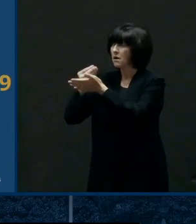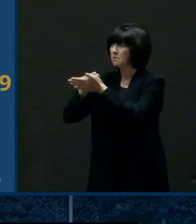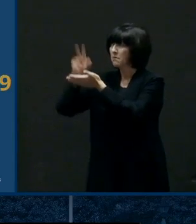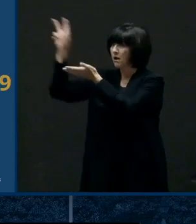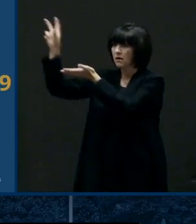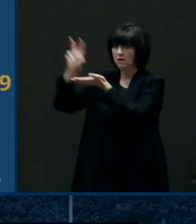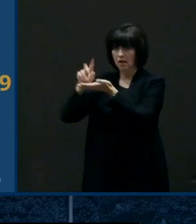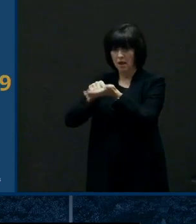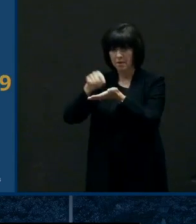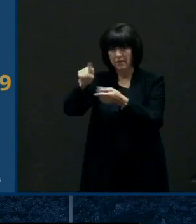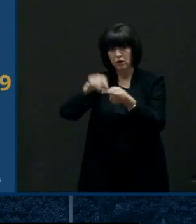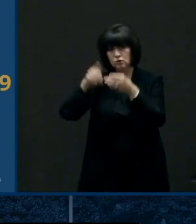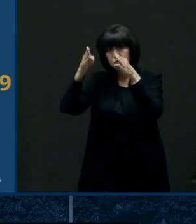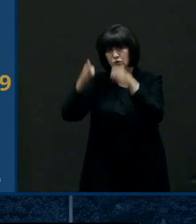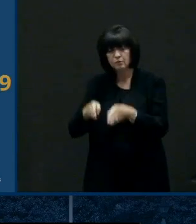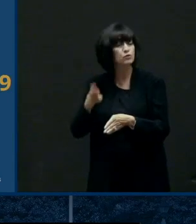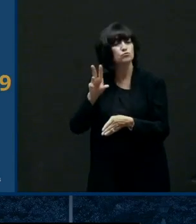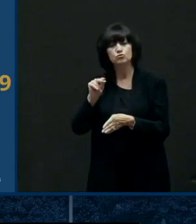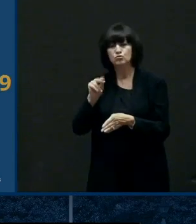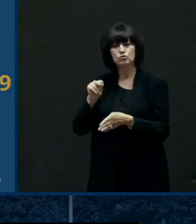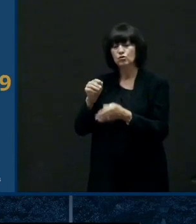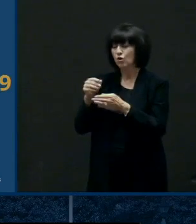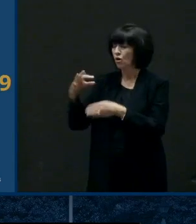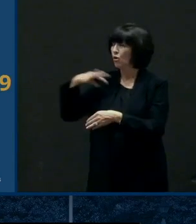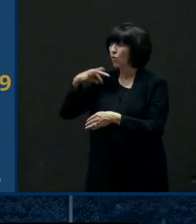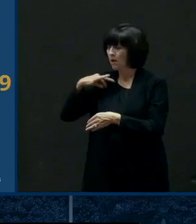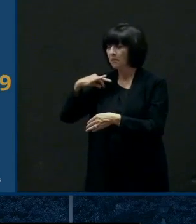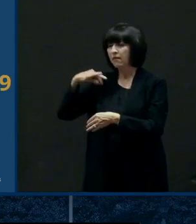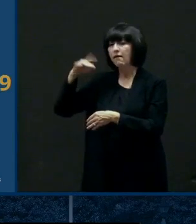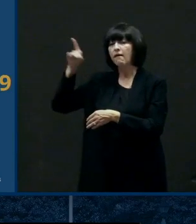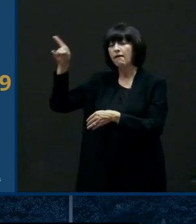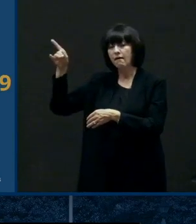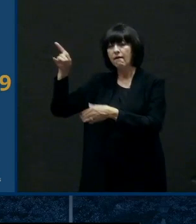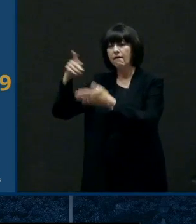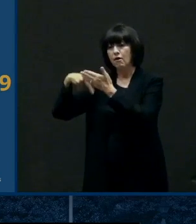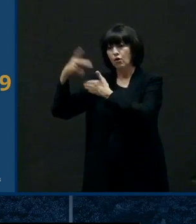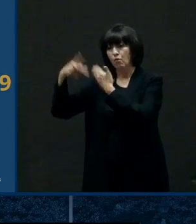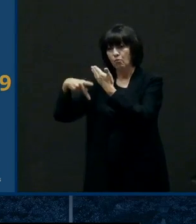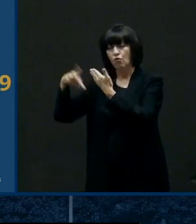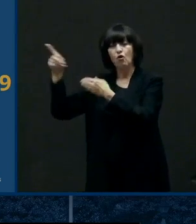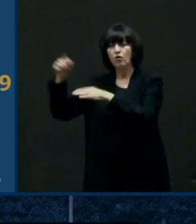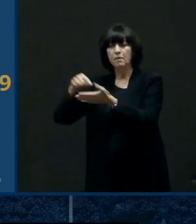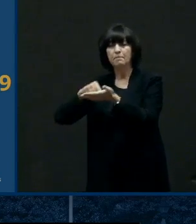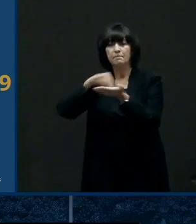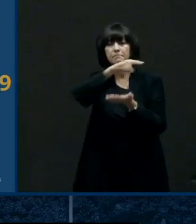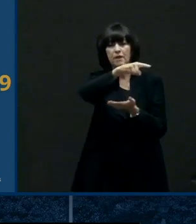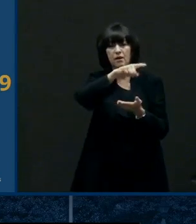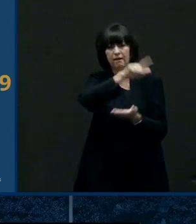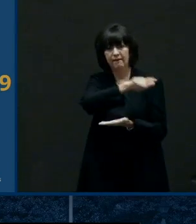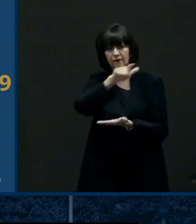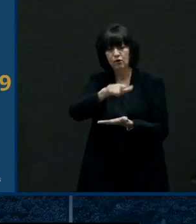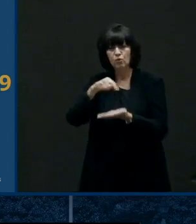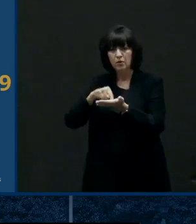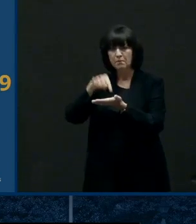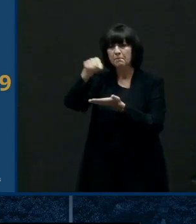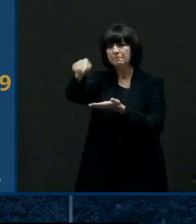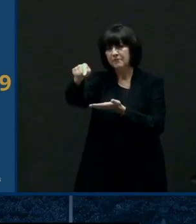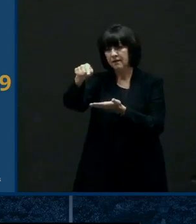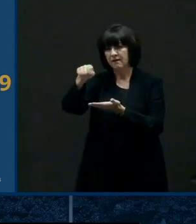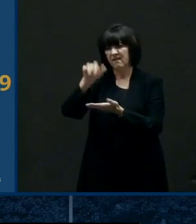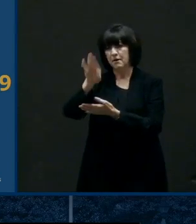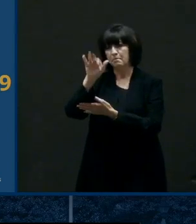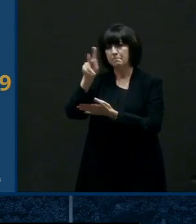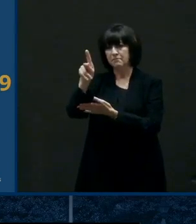agreement worked out with the mortgage uh servicer and so if you need information about rental assistance or